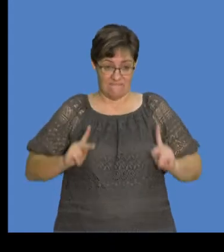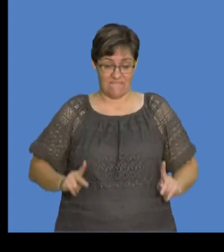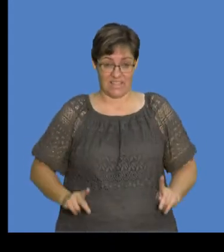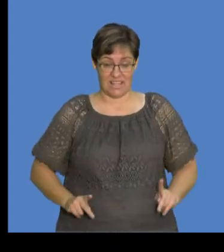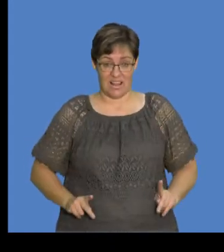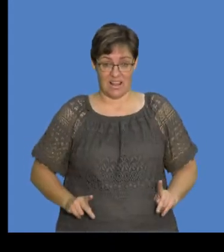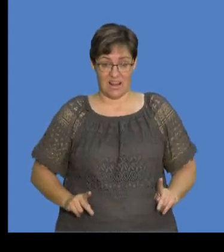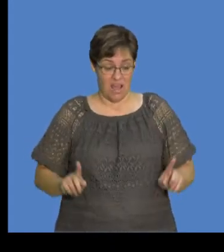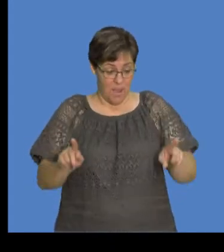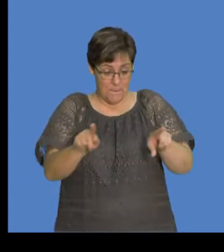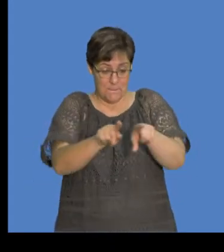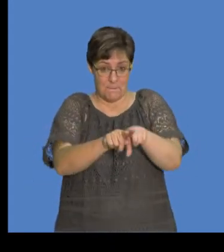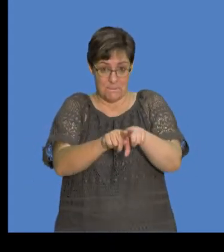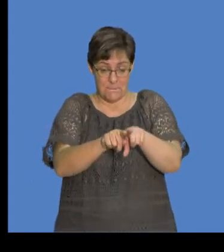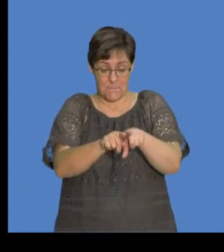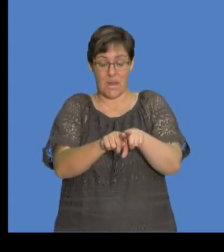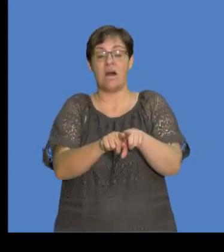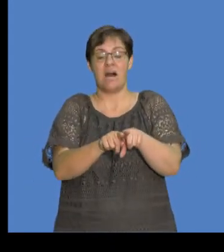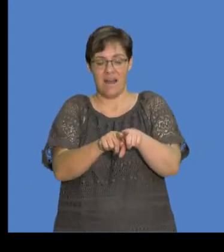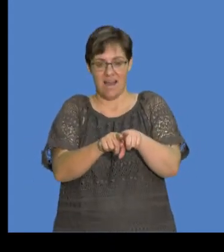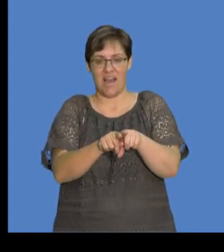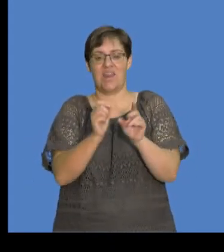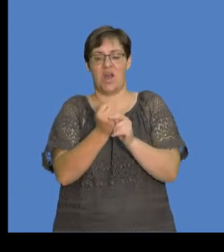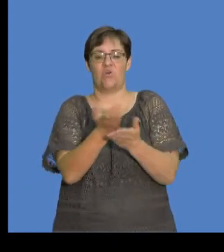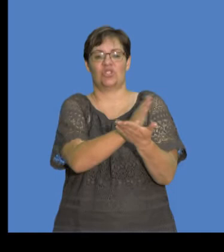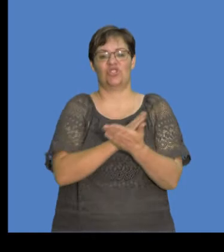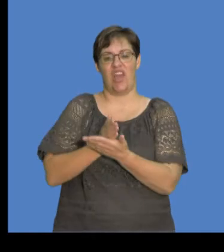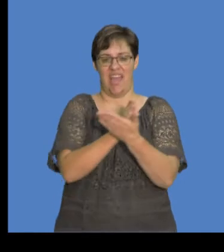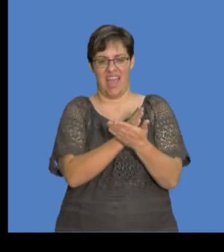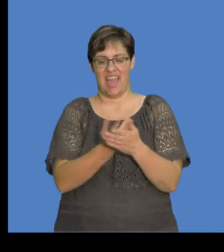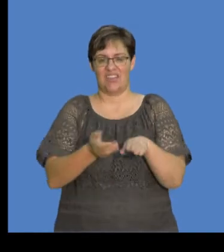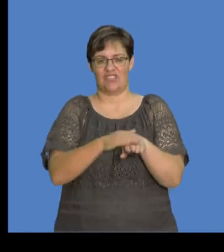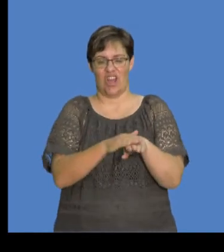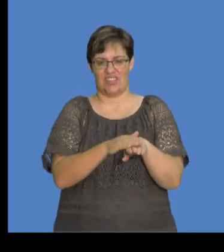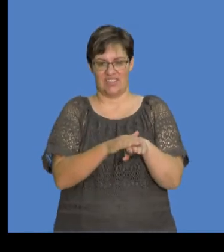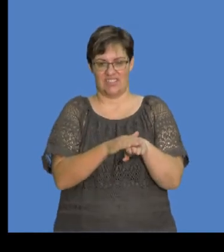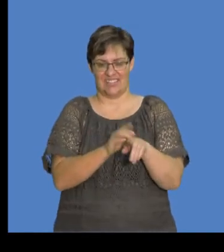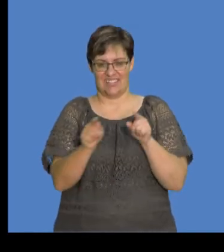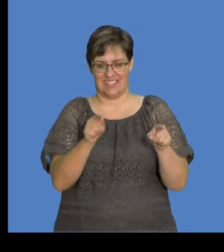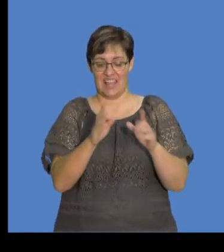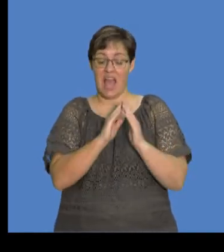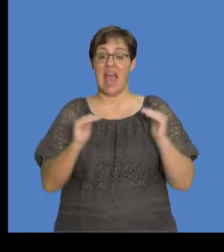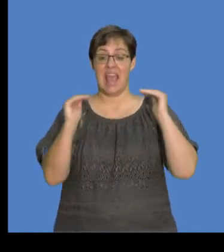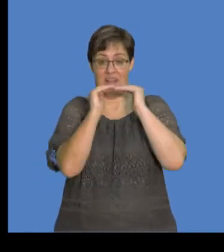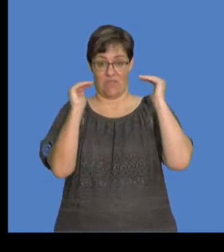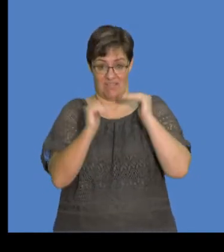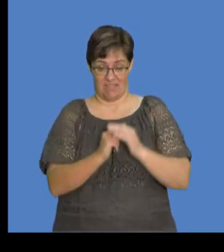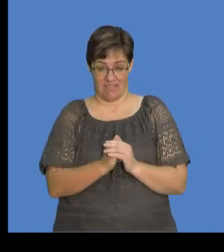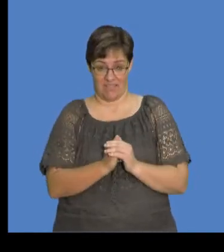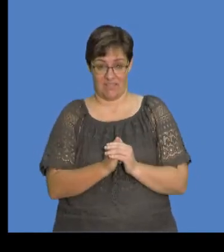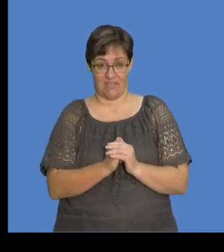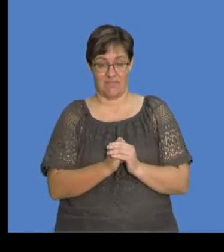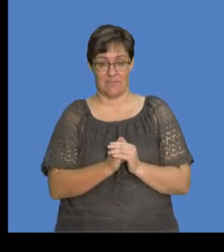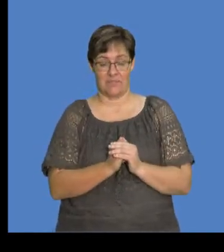of coming into contact, they actually share charge equally, okay? Charge is shared equally,